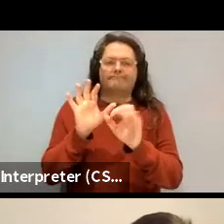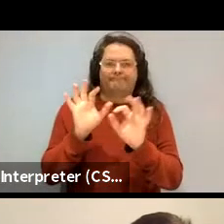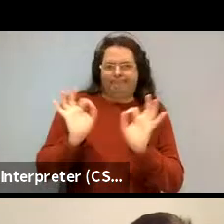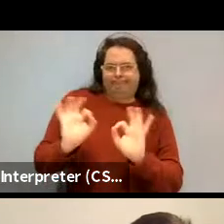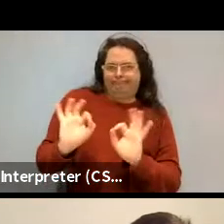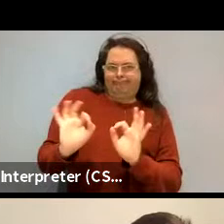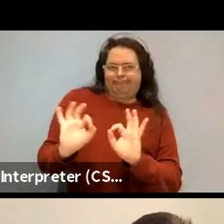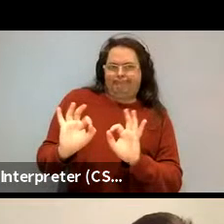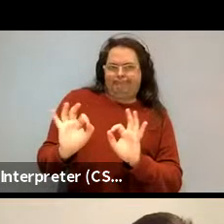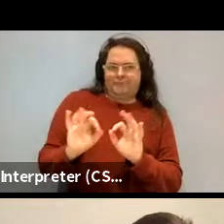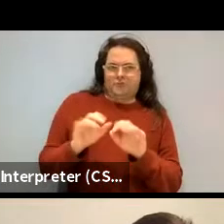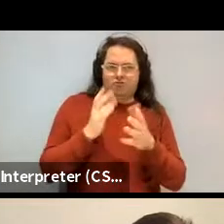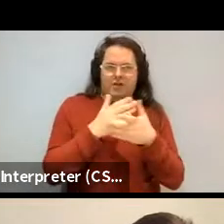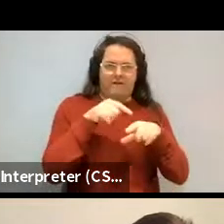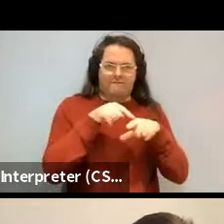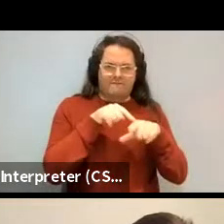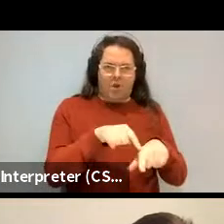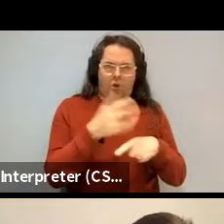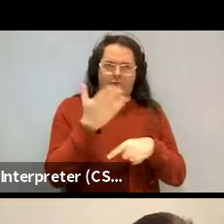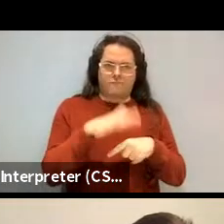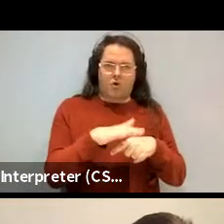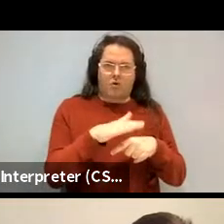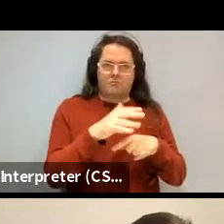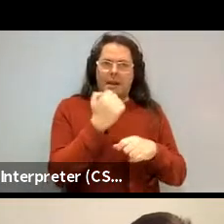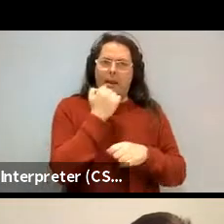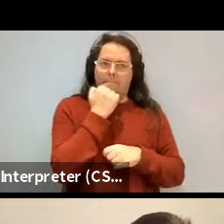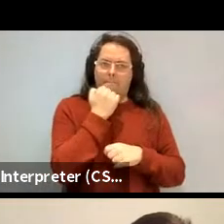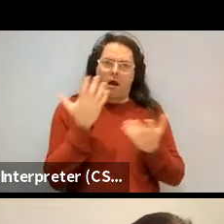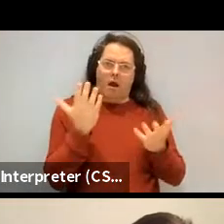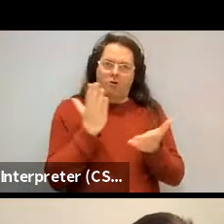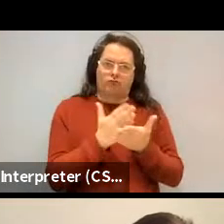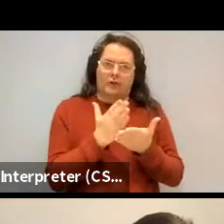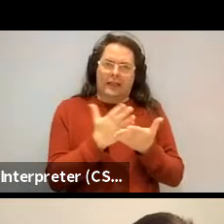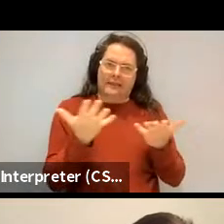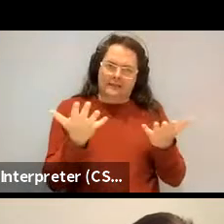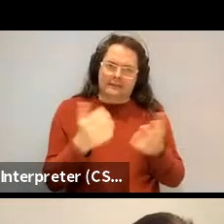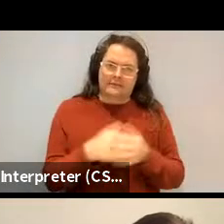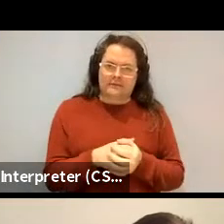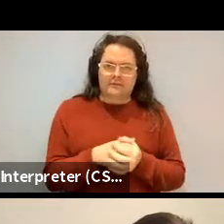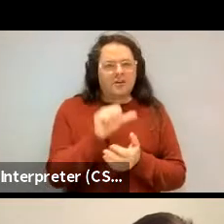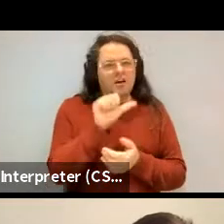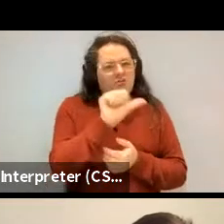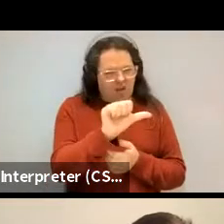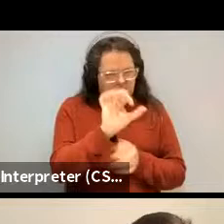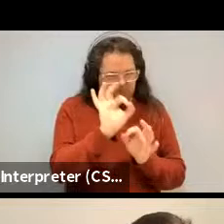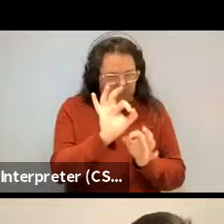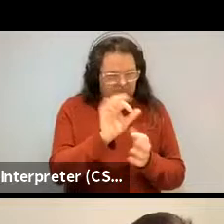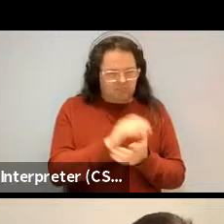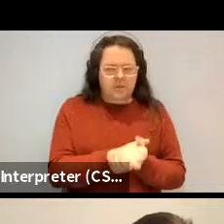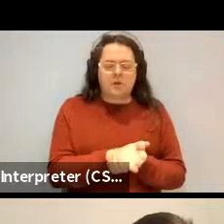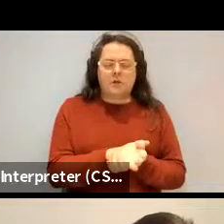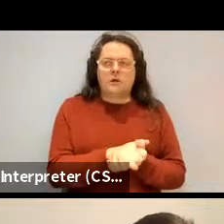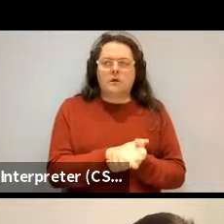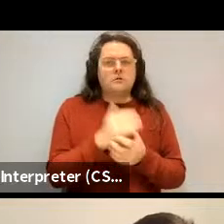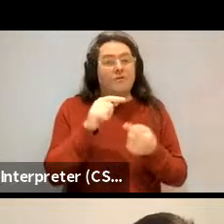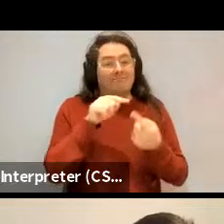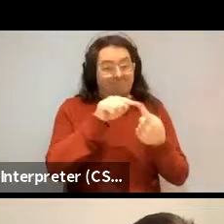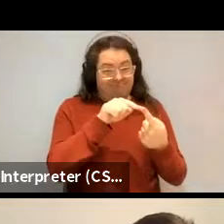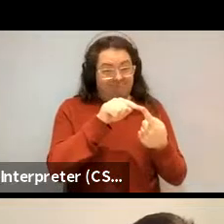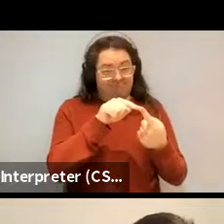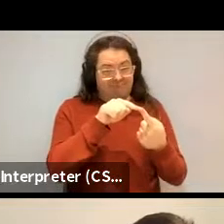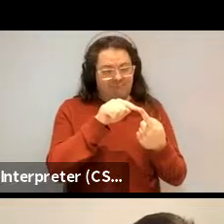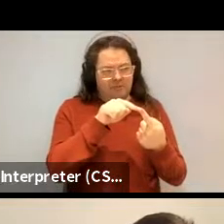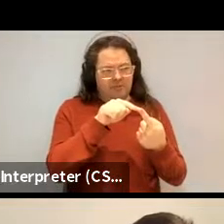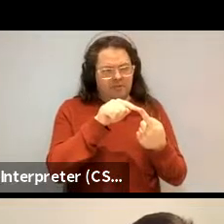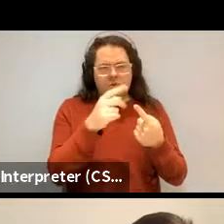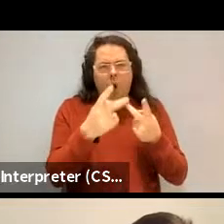Yeah. It follows from what we know about. Yeah. Yeah. About the word meaning associated here. So what is it, what are other, maybe it's not a